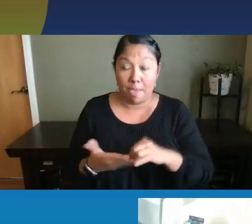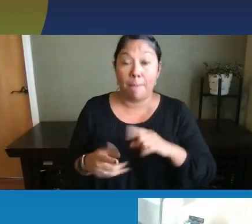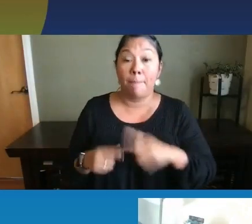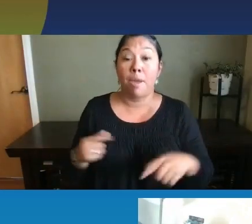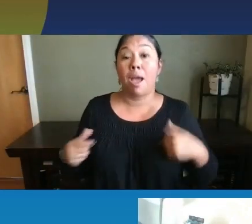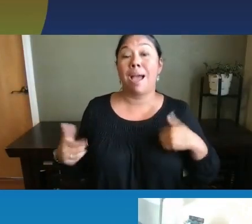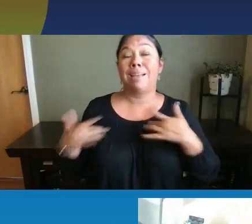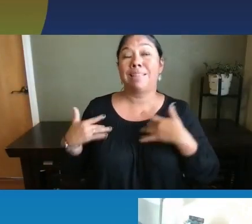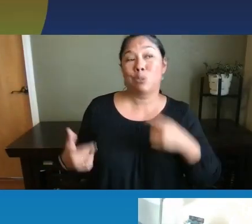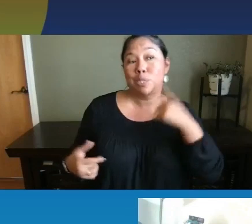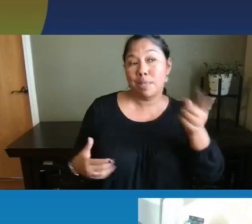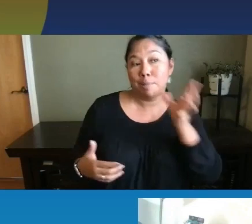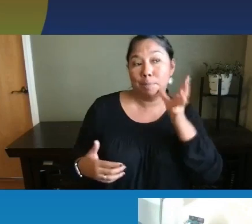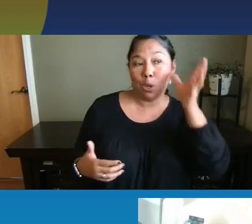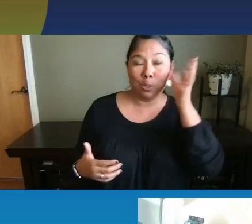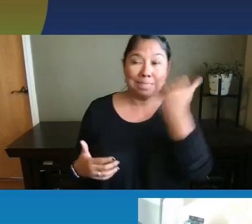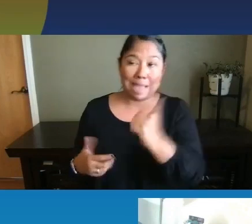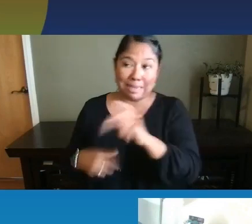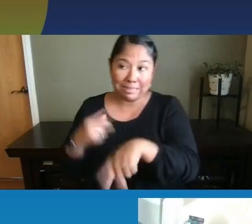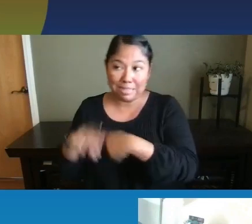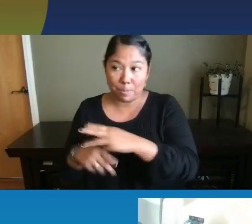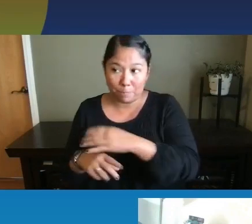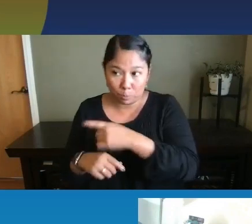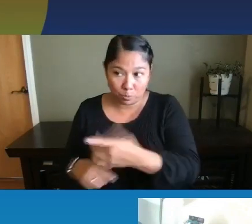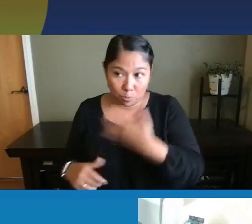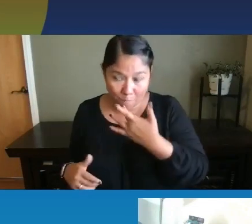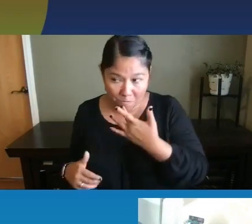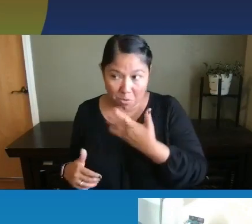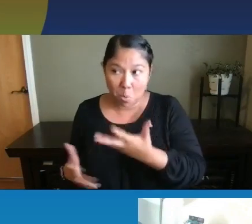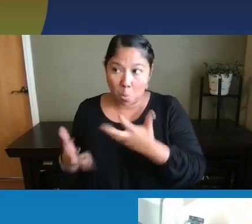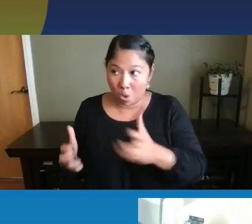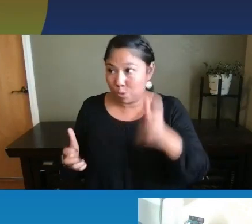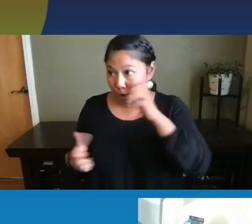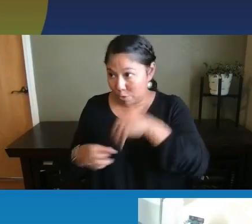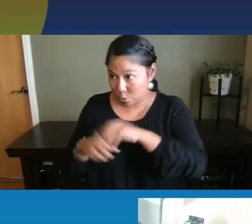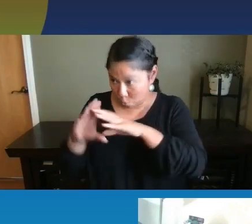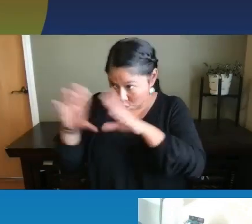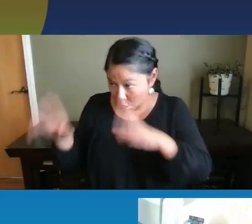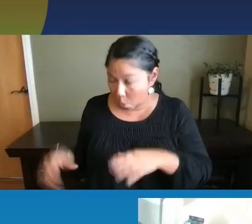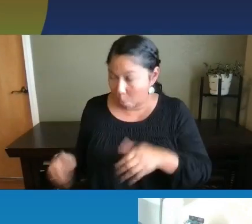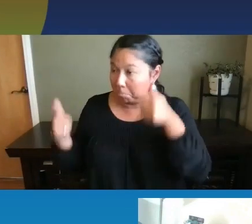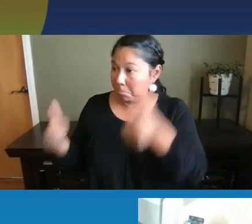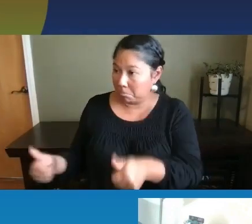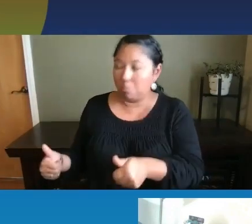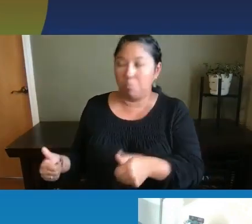parents any kind of music that they like and would like to be playing in their home is, is beneficial.